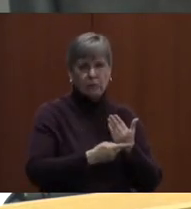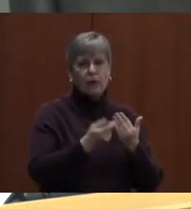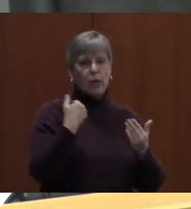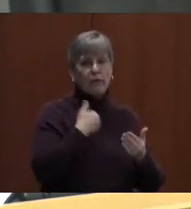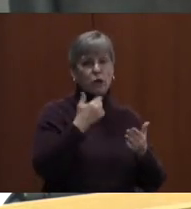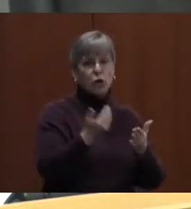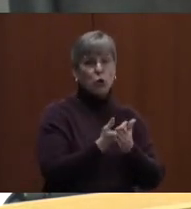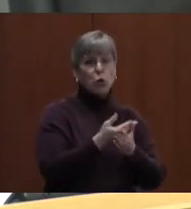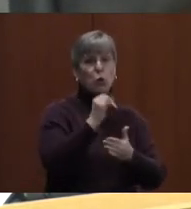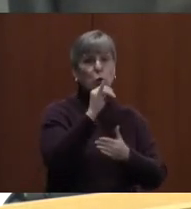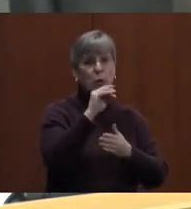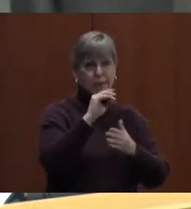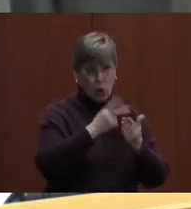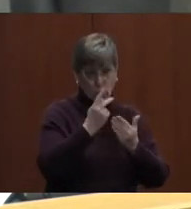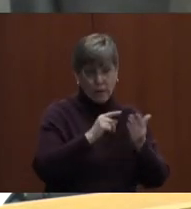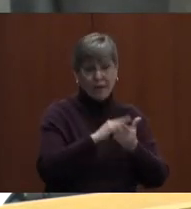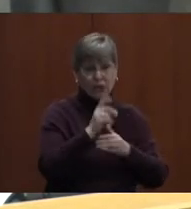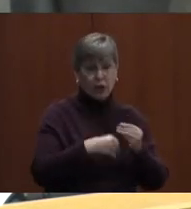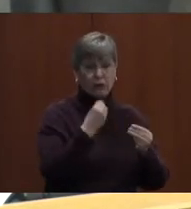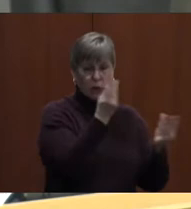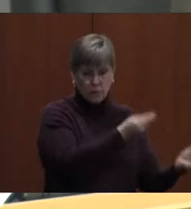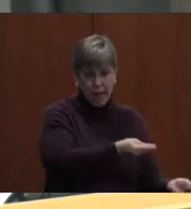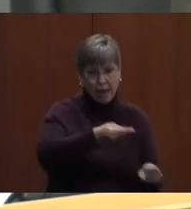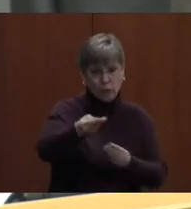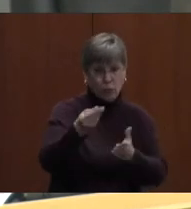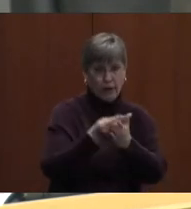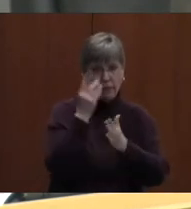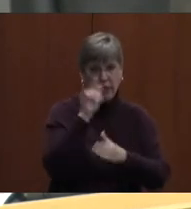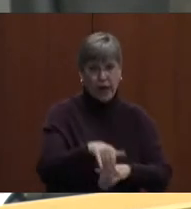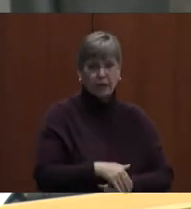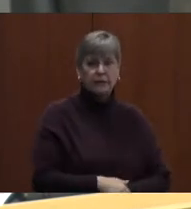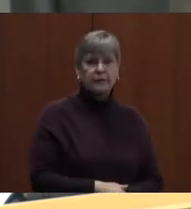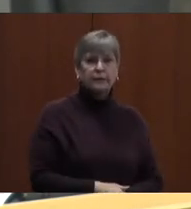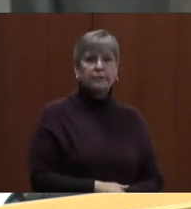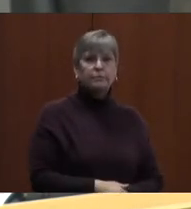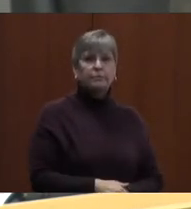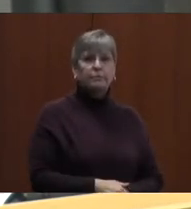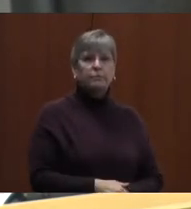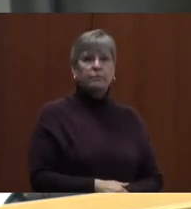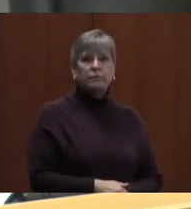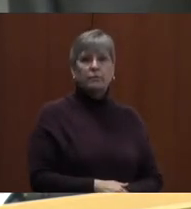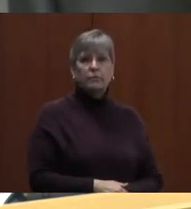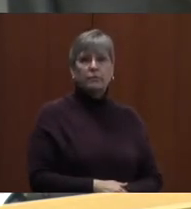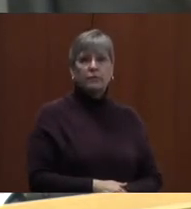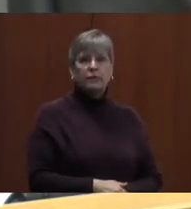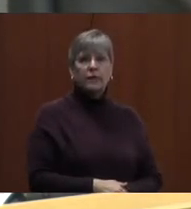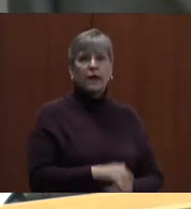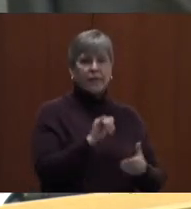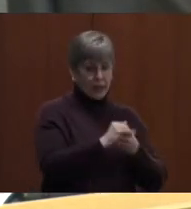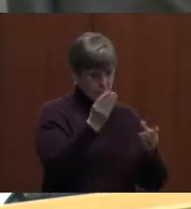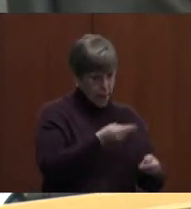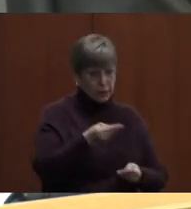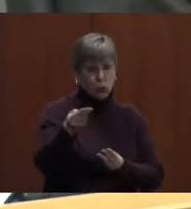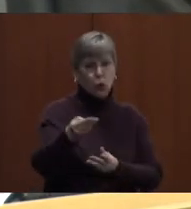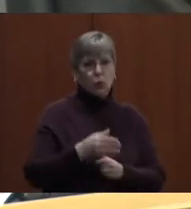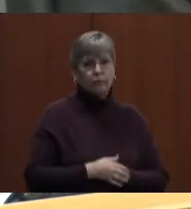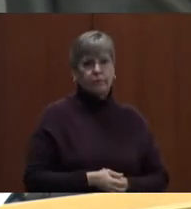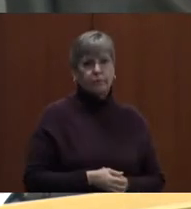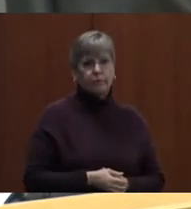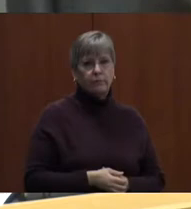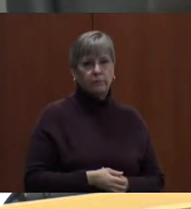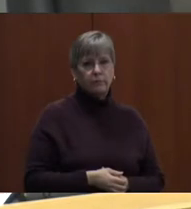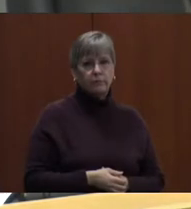and that's just a pass-through of money. And